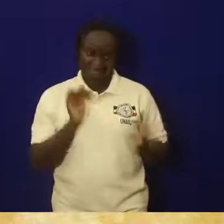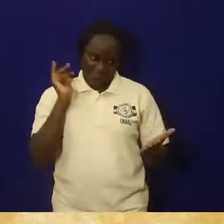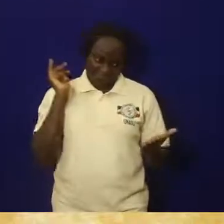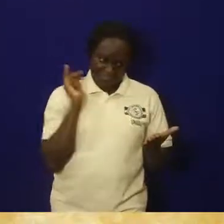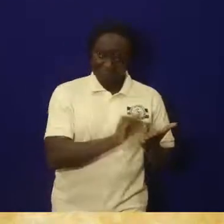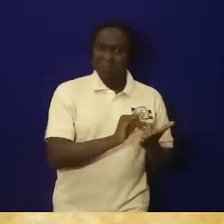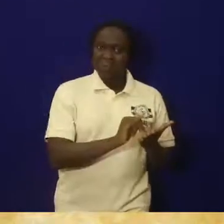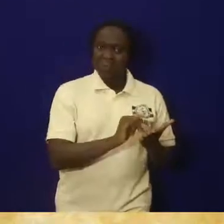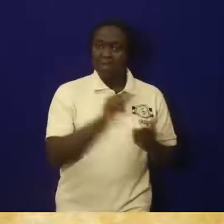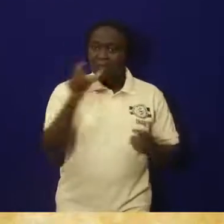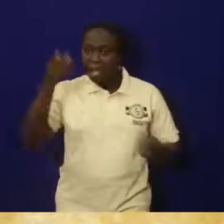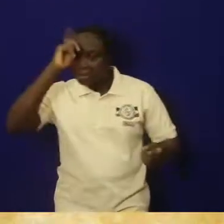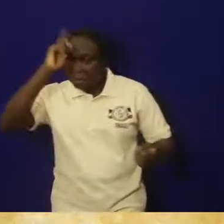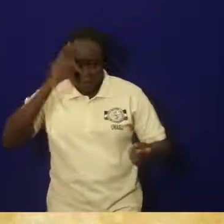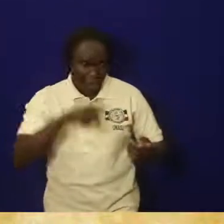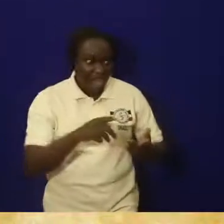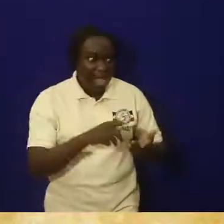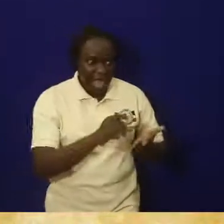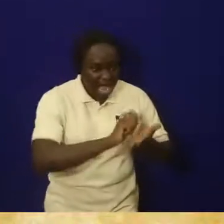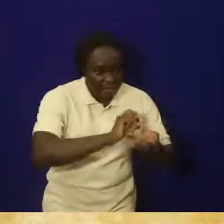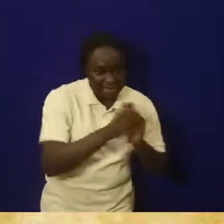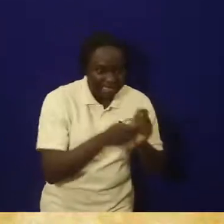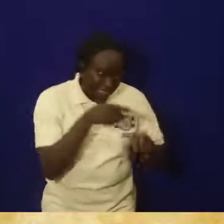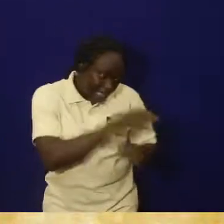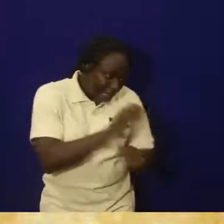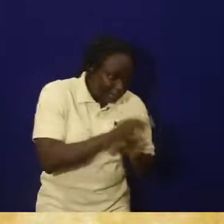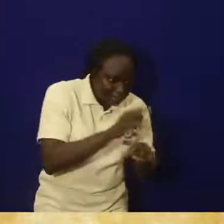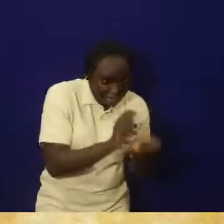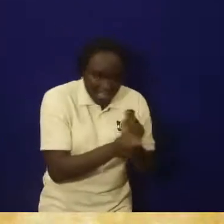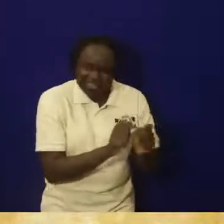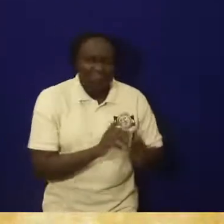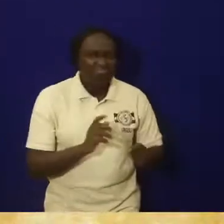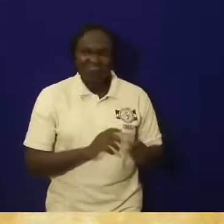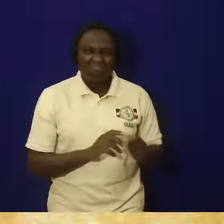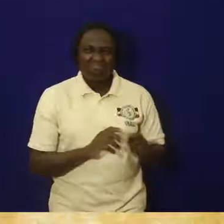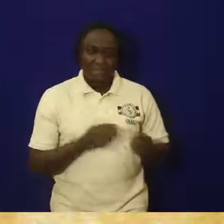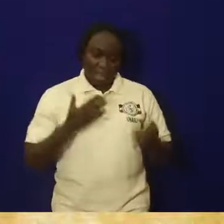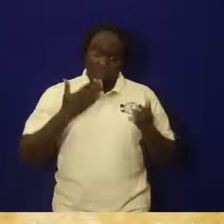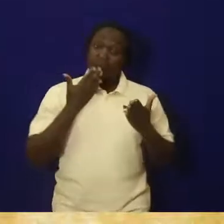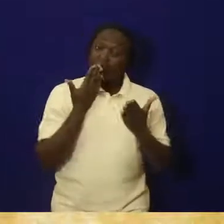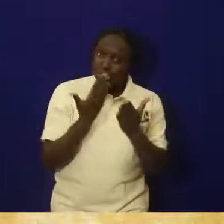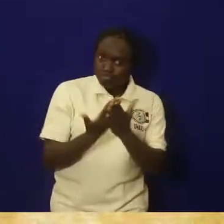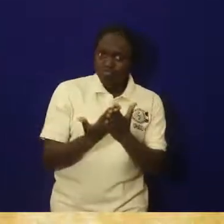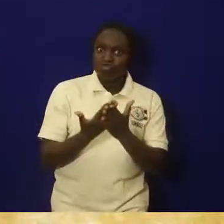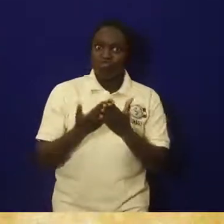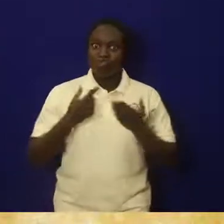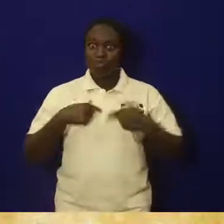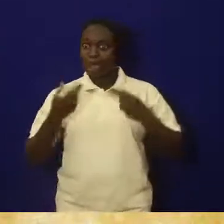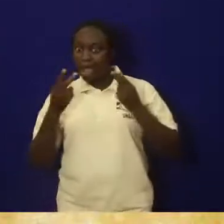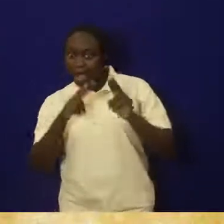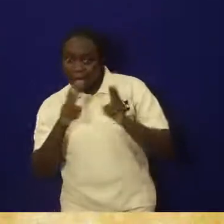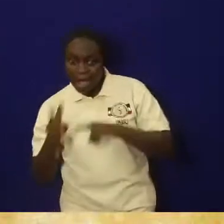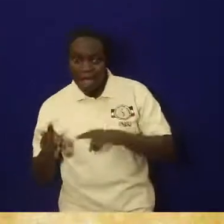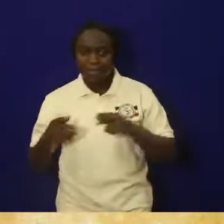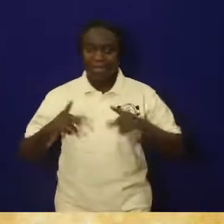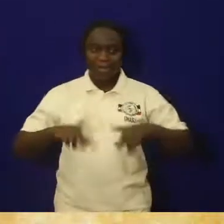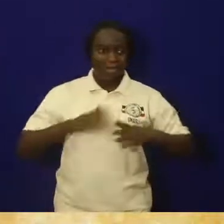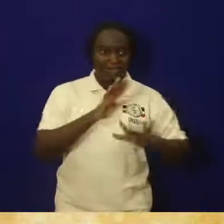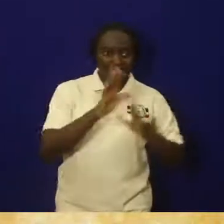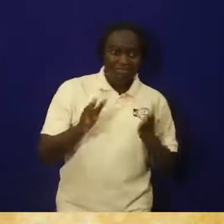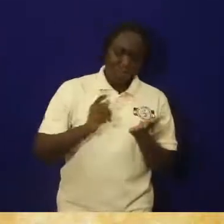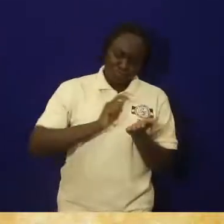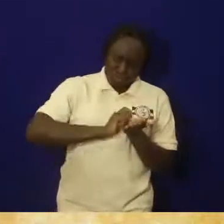Come with this little change. So, is very good for us to write what is happening to us,